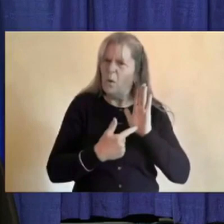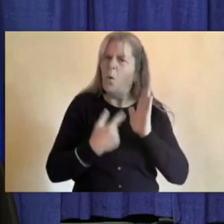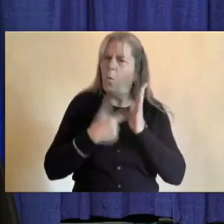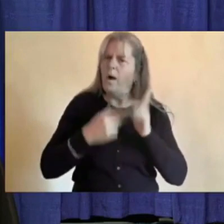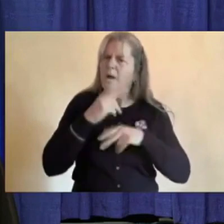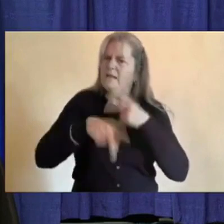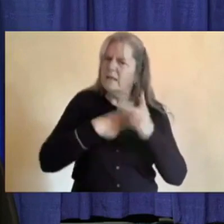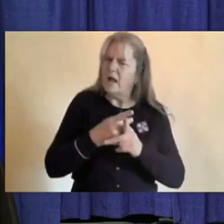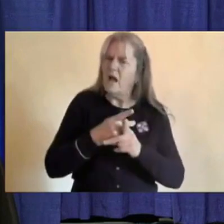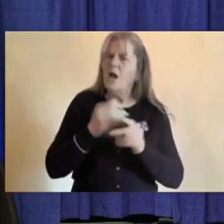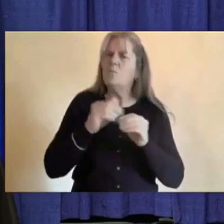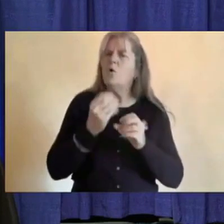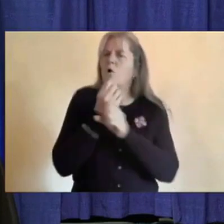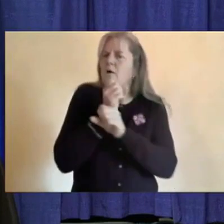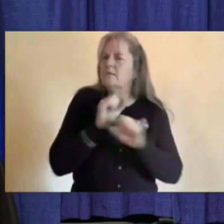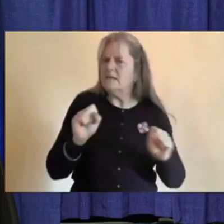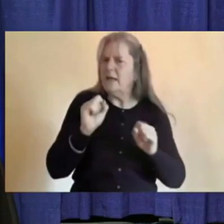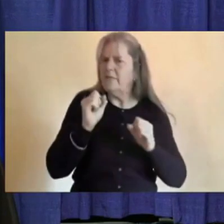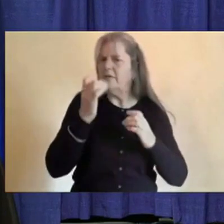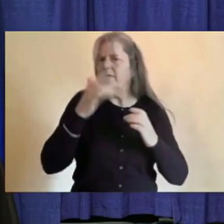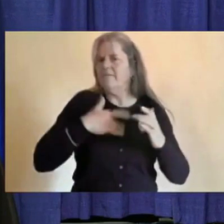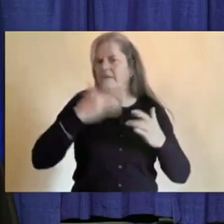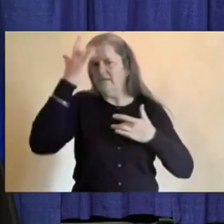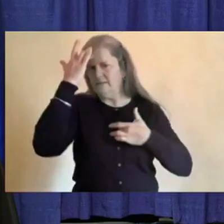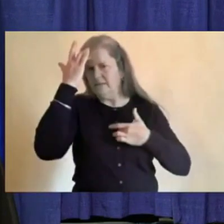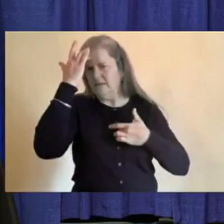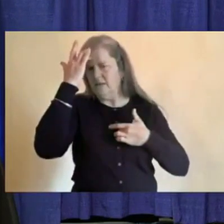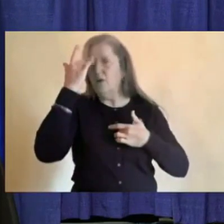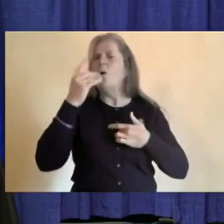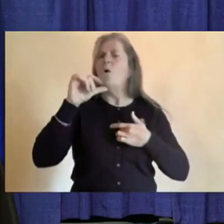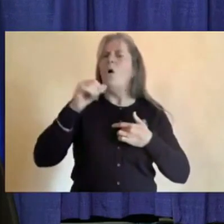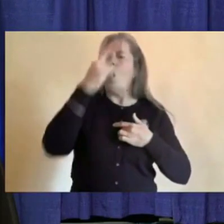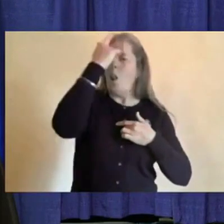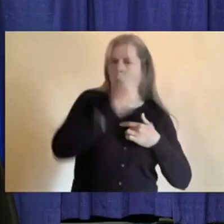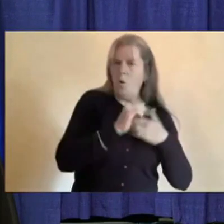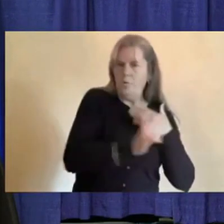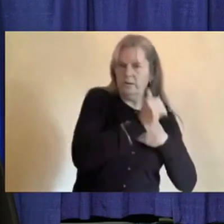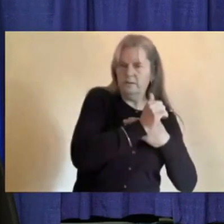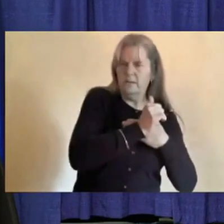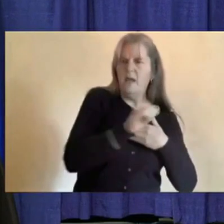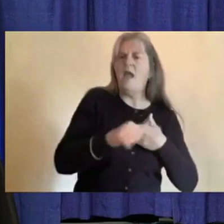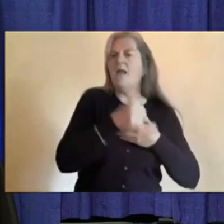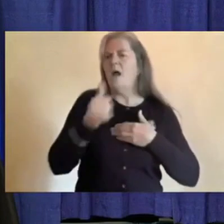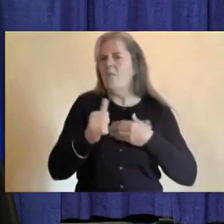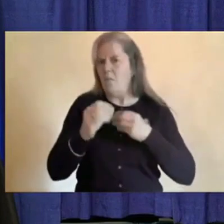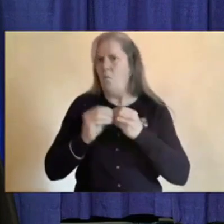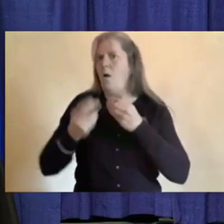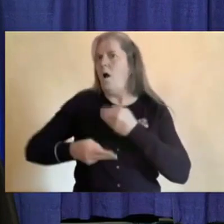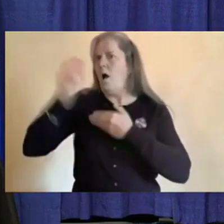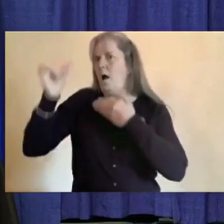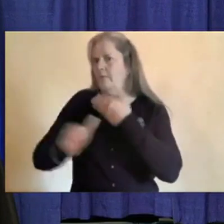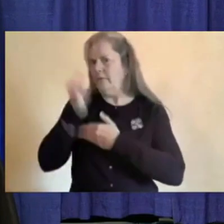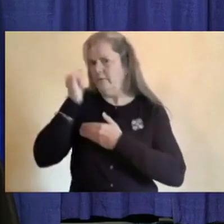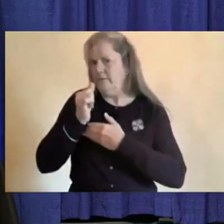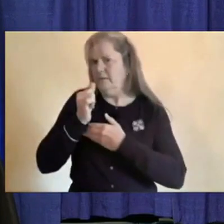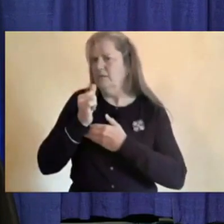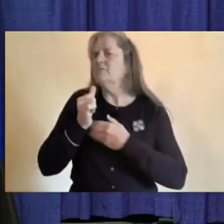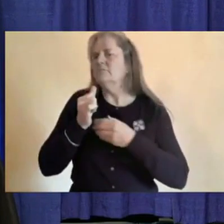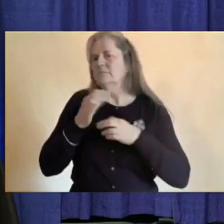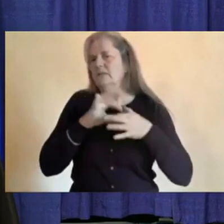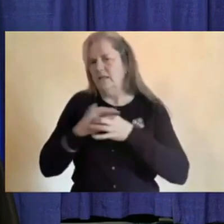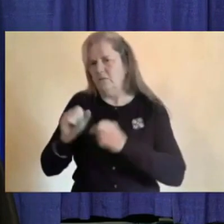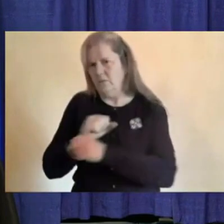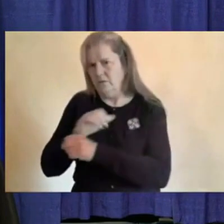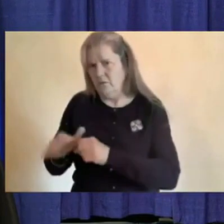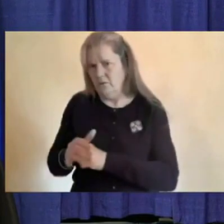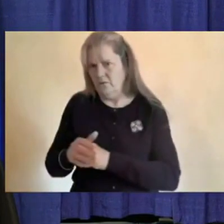and which symptoms are higher risk for COVID. Thus, we have created a new tool based on a stoplight